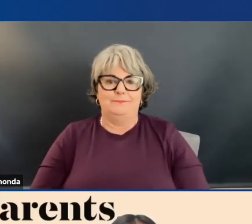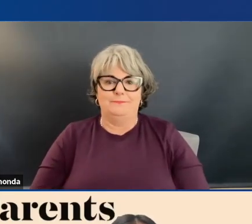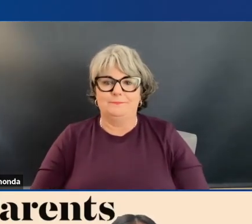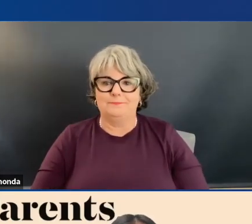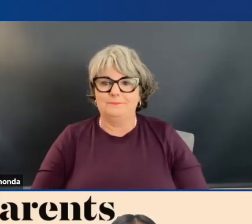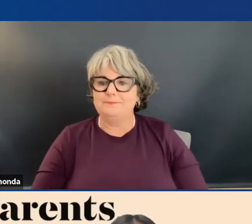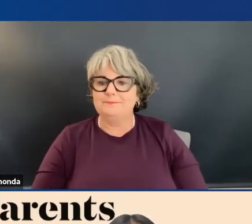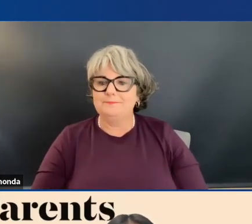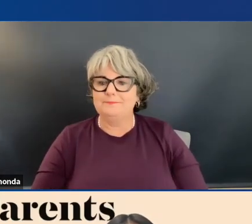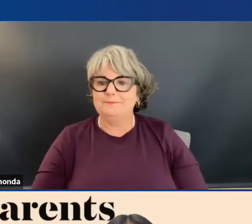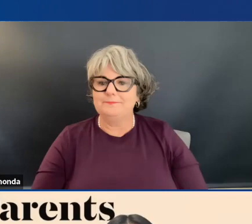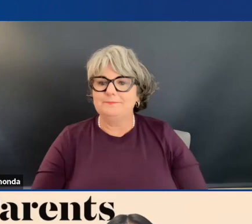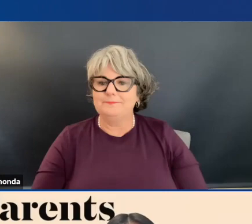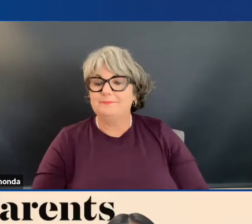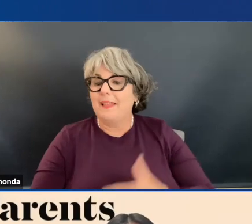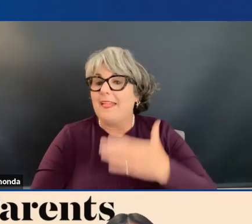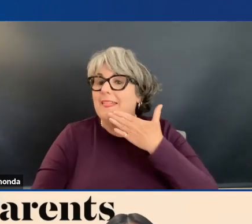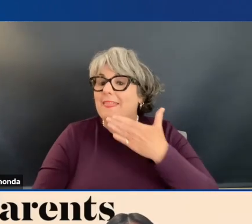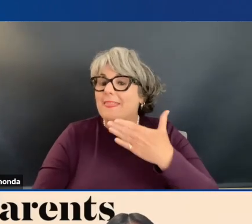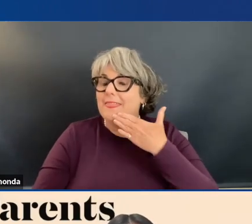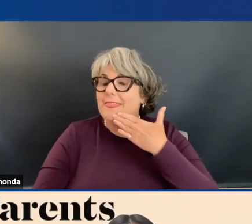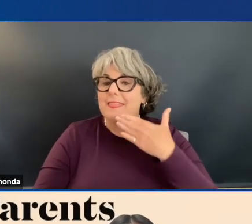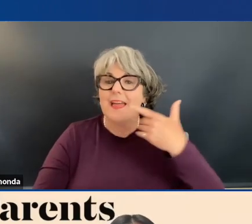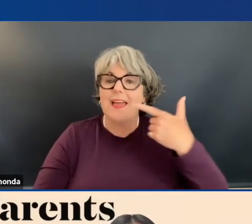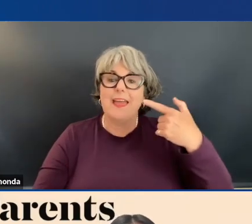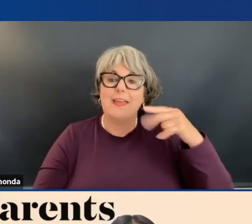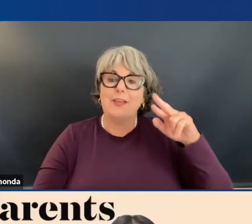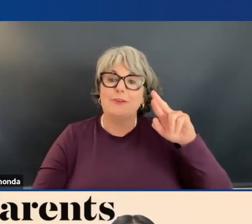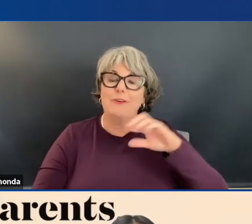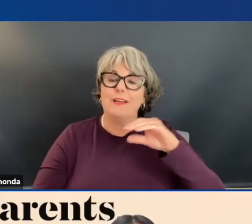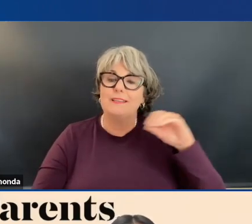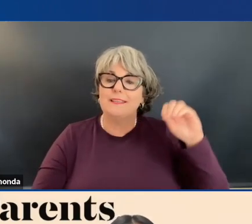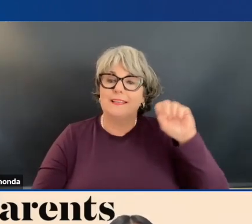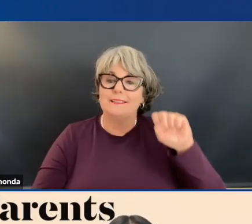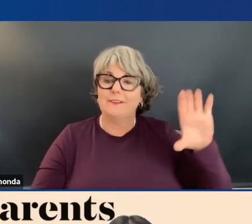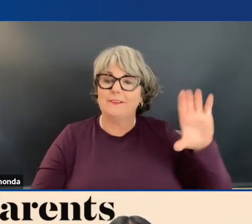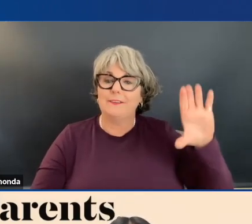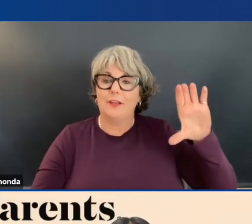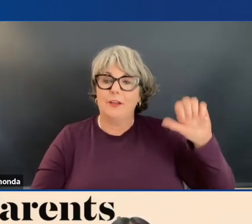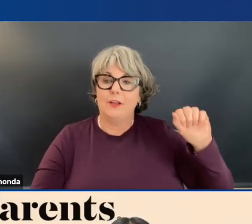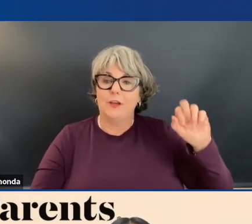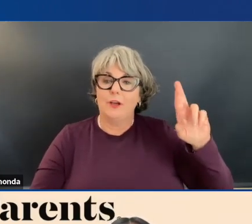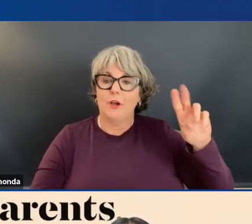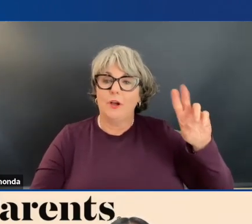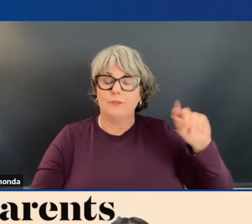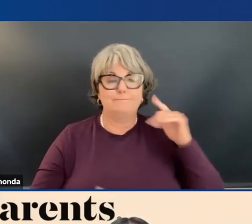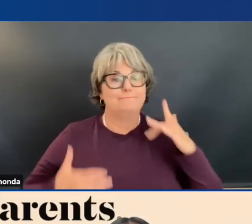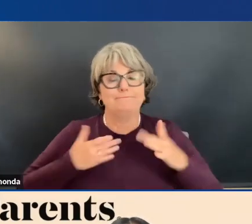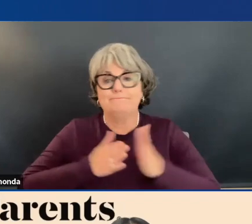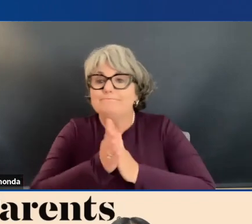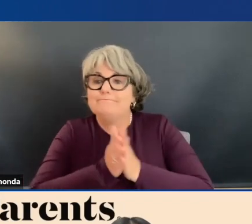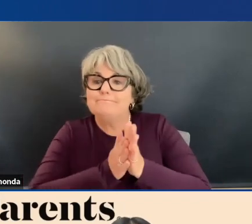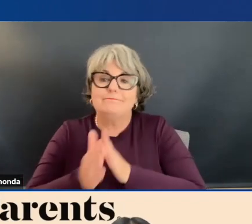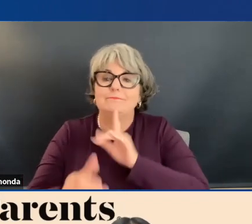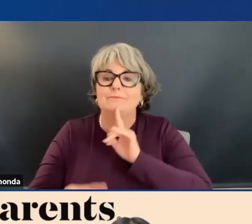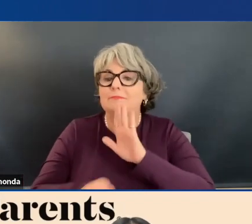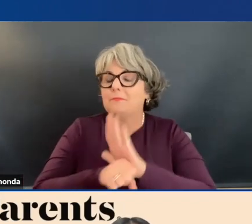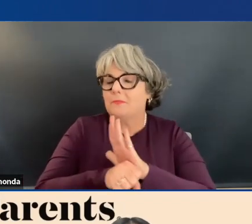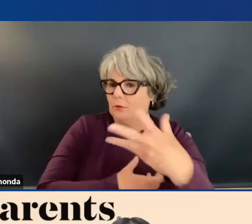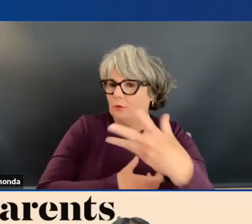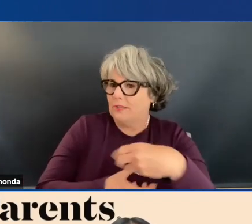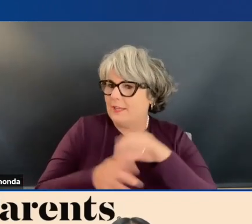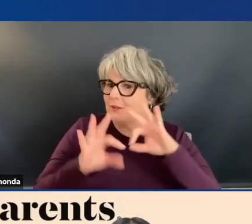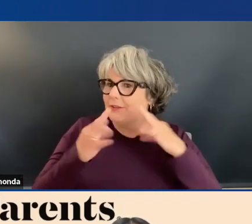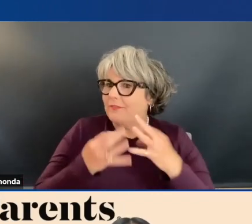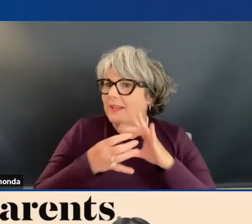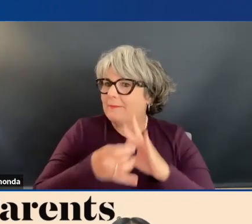Hi. Thank you, Grace and Secretary Cardona. I share the secretary's excitement and commitment to engaging families